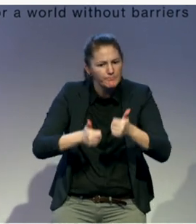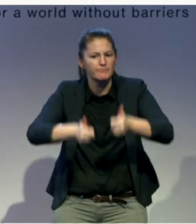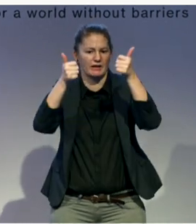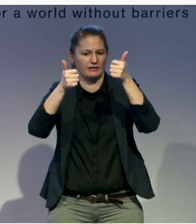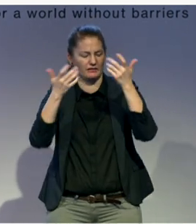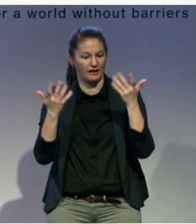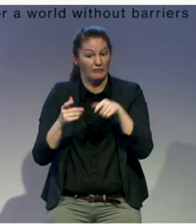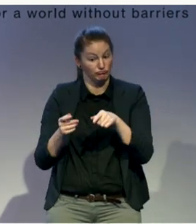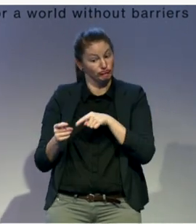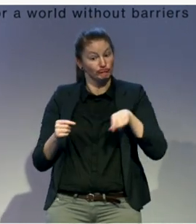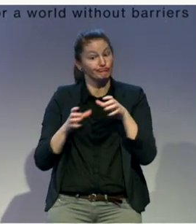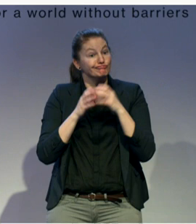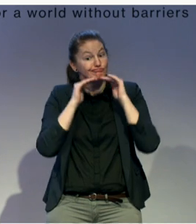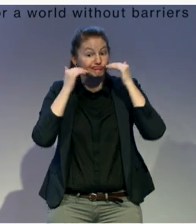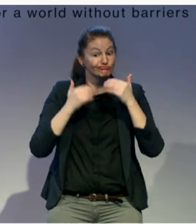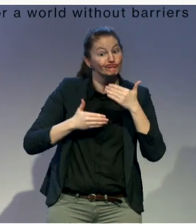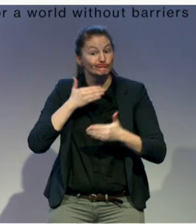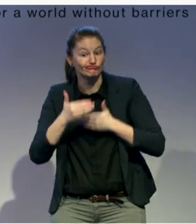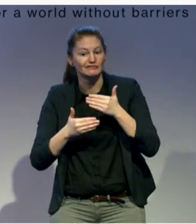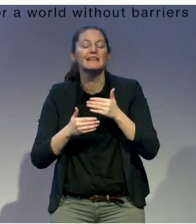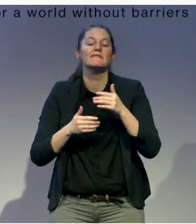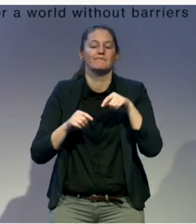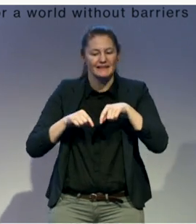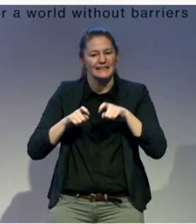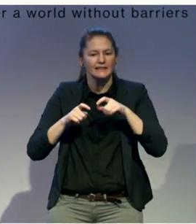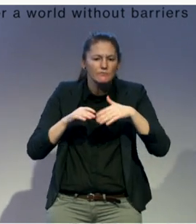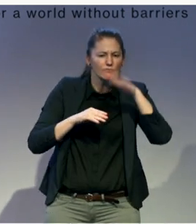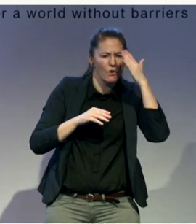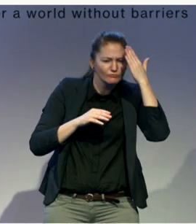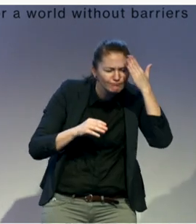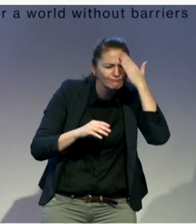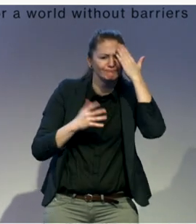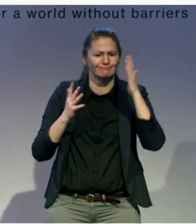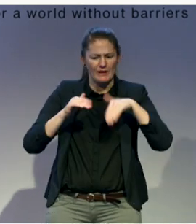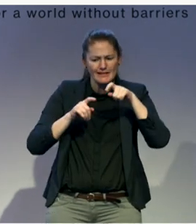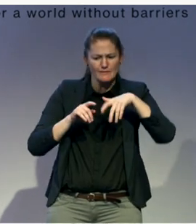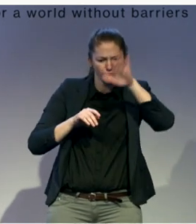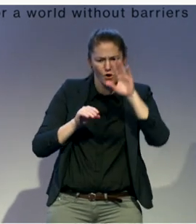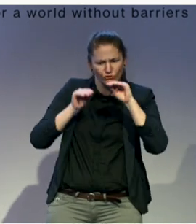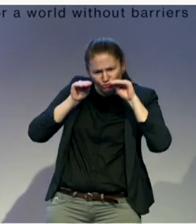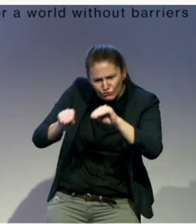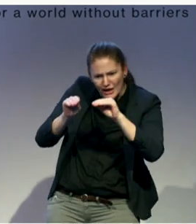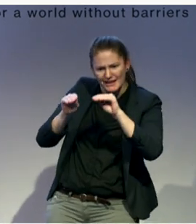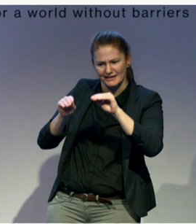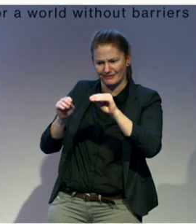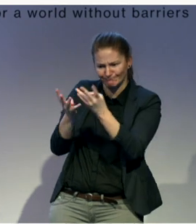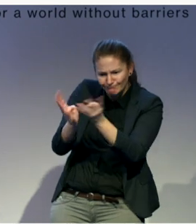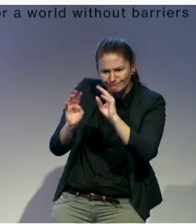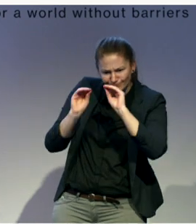with accessibility audits and training of electoral officials is something that they've welcomed.